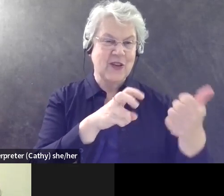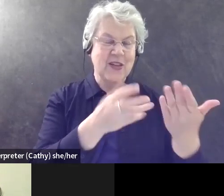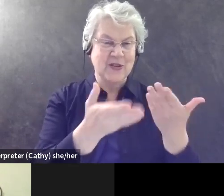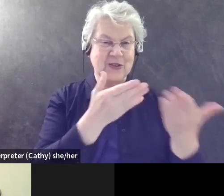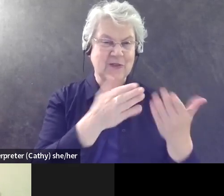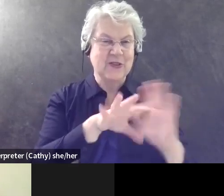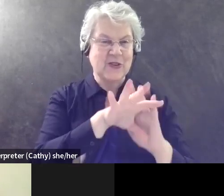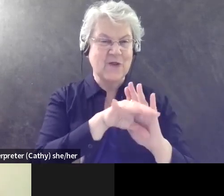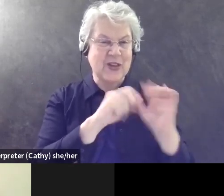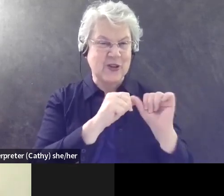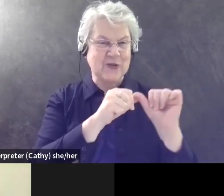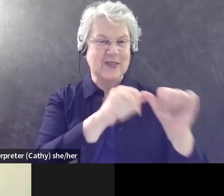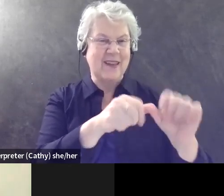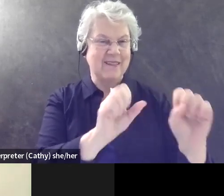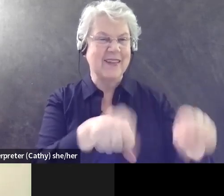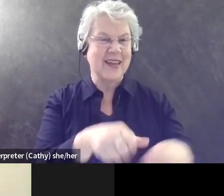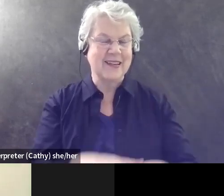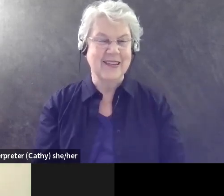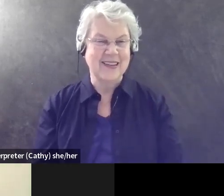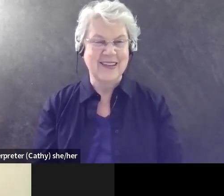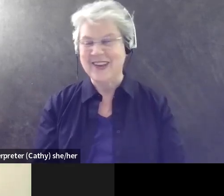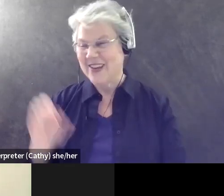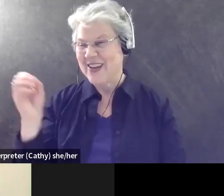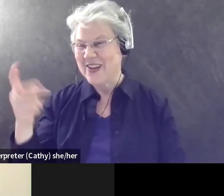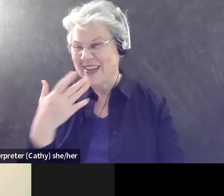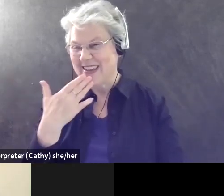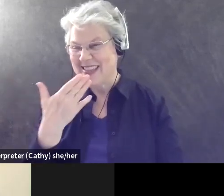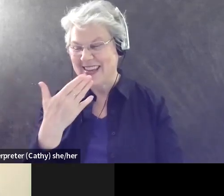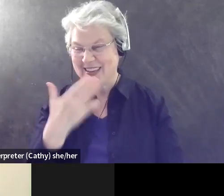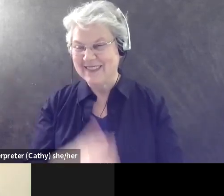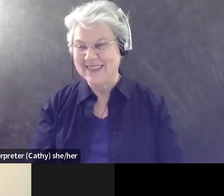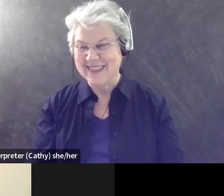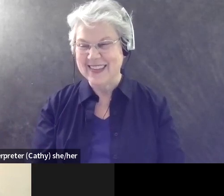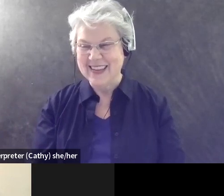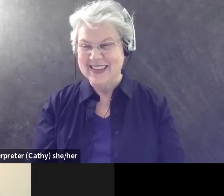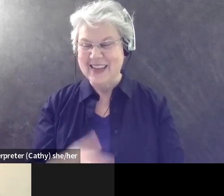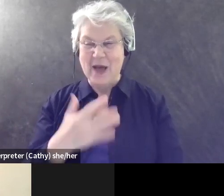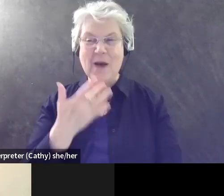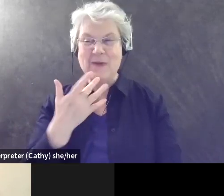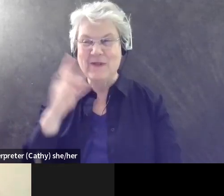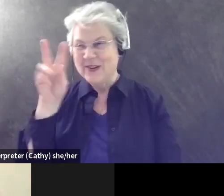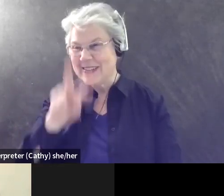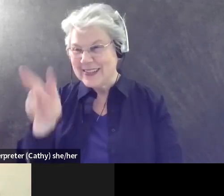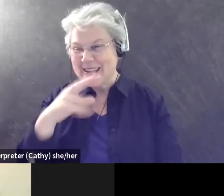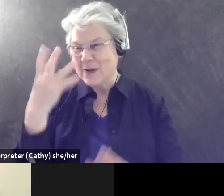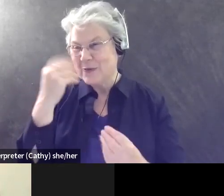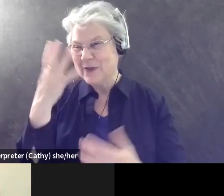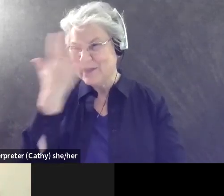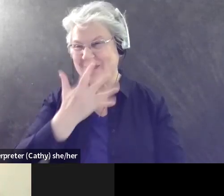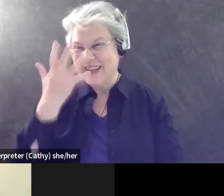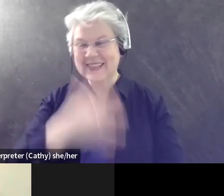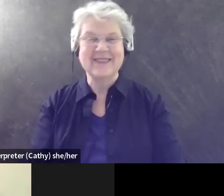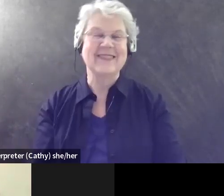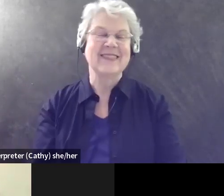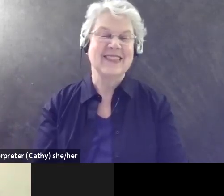keep video. Okay. Thank you. Thank you. Yeah. It's lovely to see your face. Um, um, so here's a question.